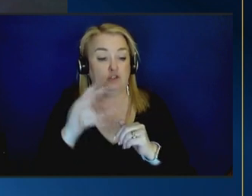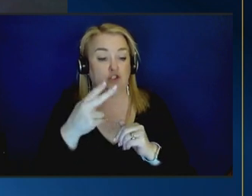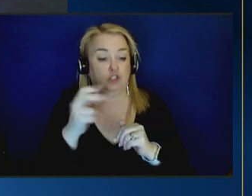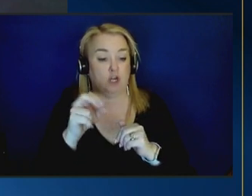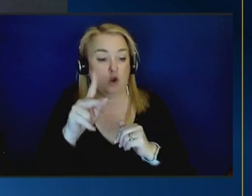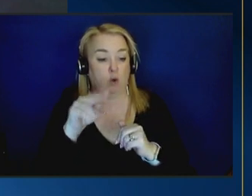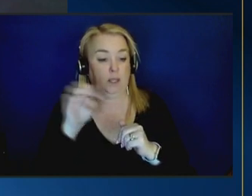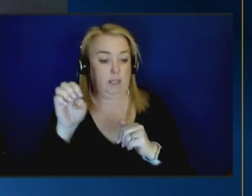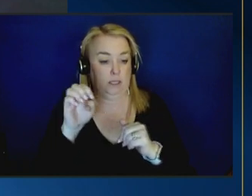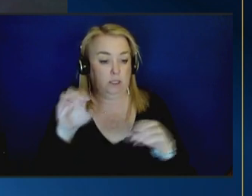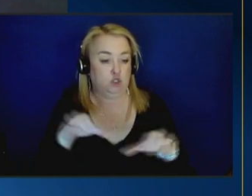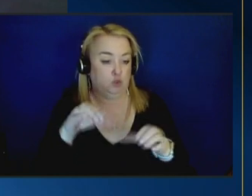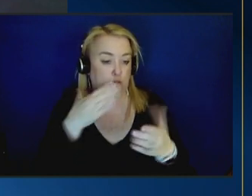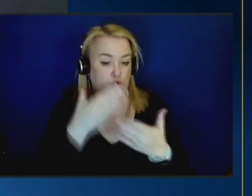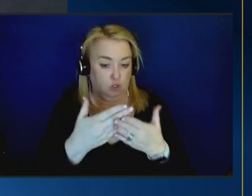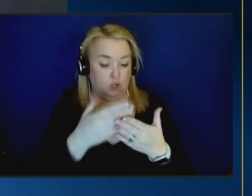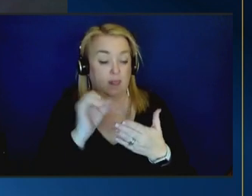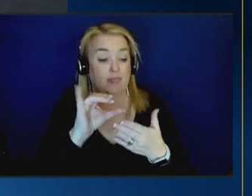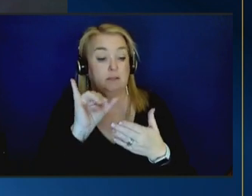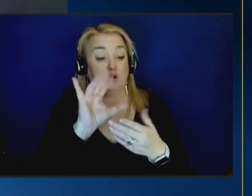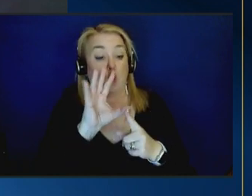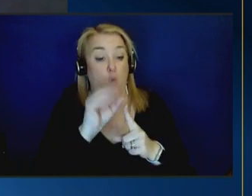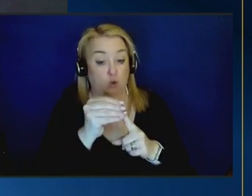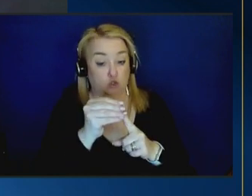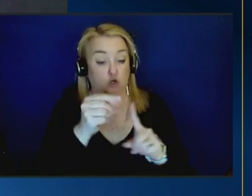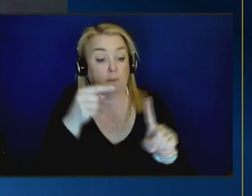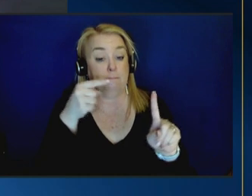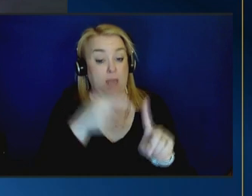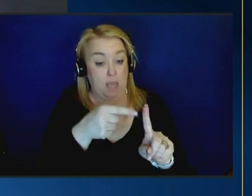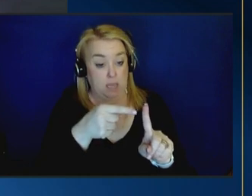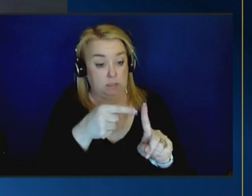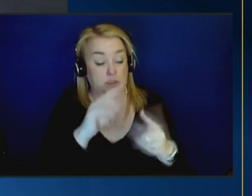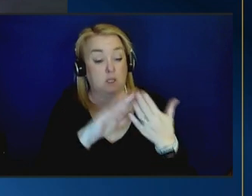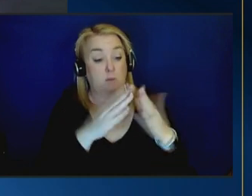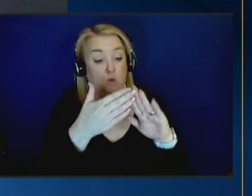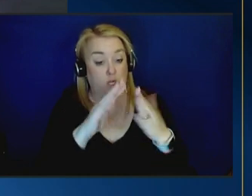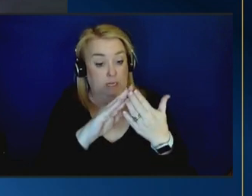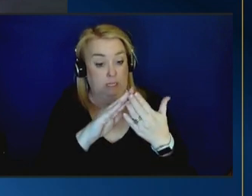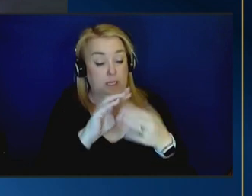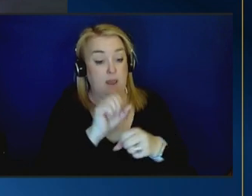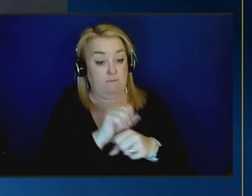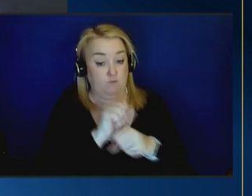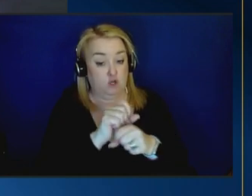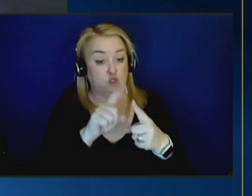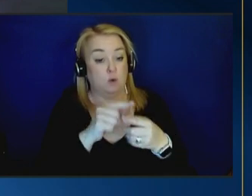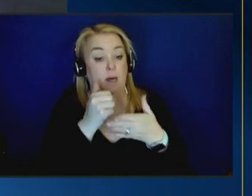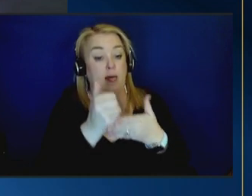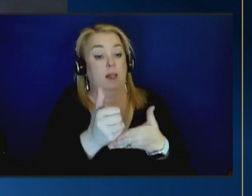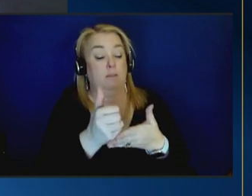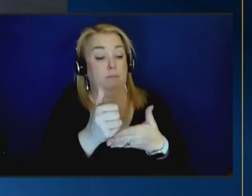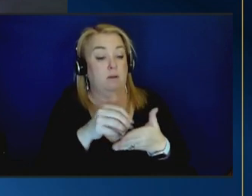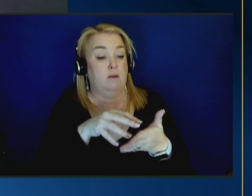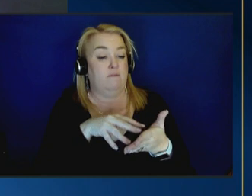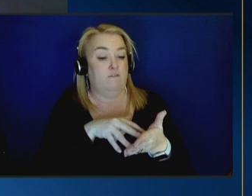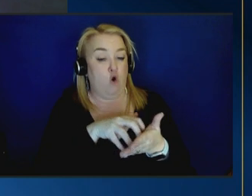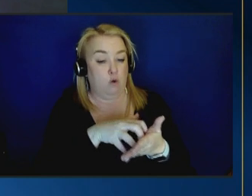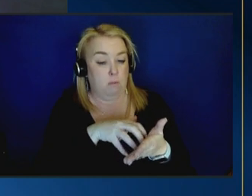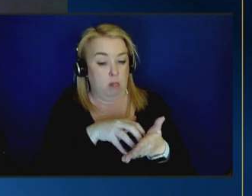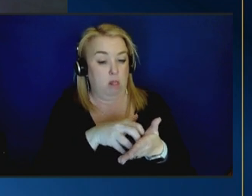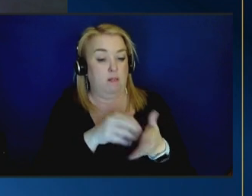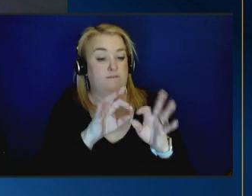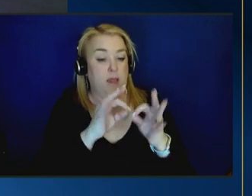culturally based community oriented effort to help vulnerable families protect the children that they love